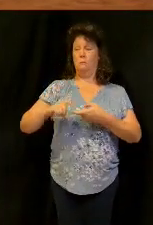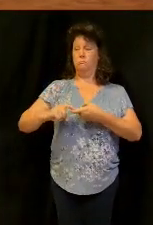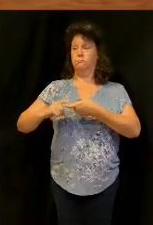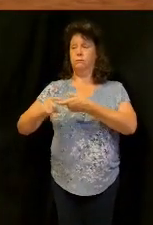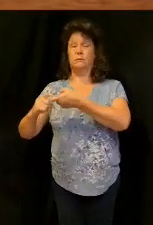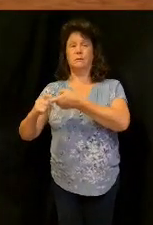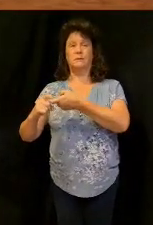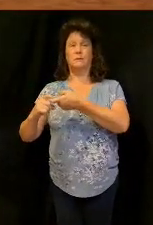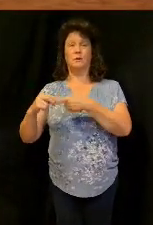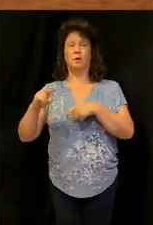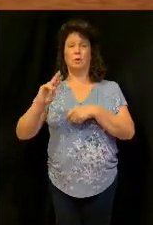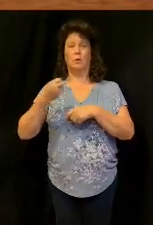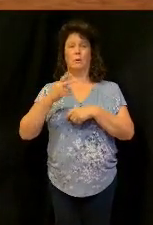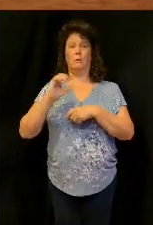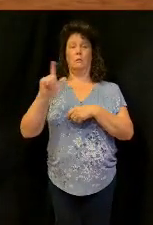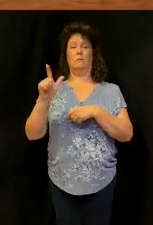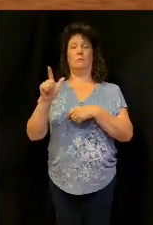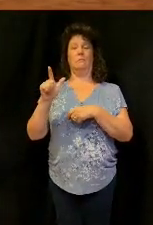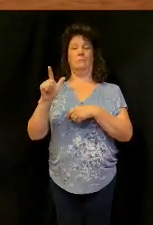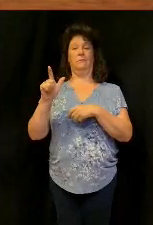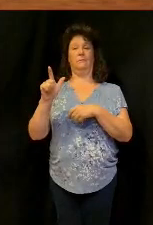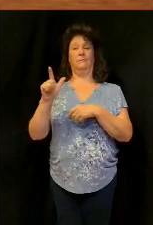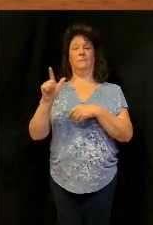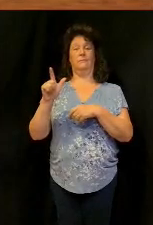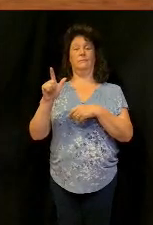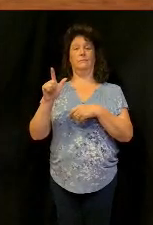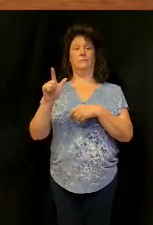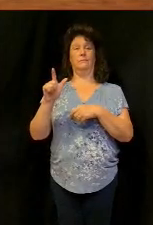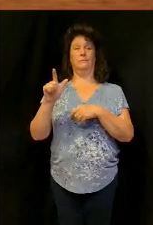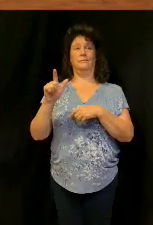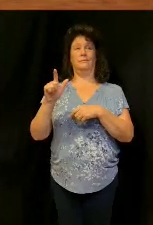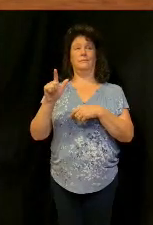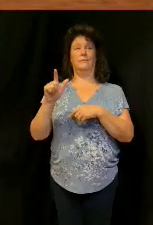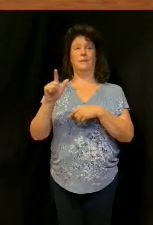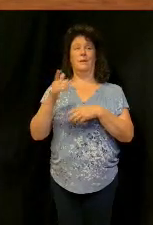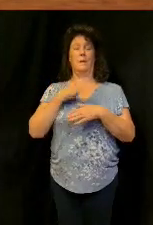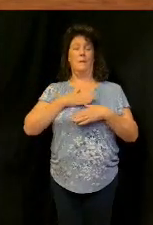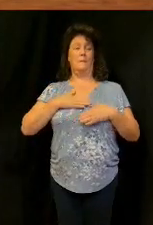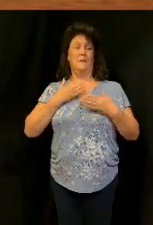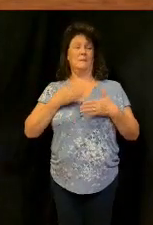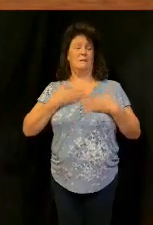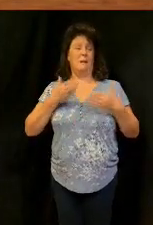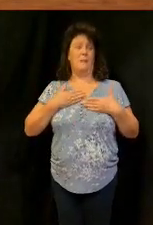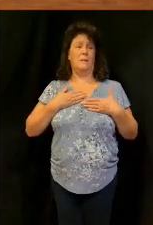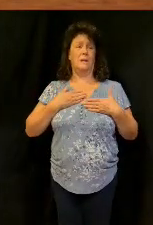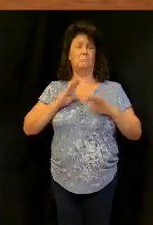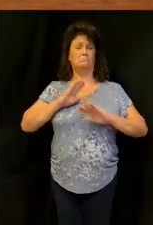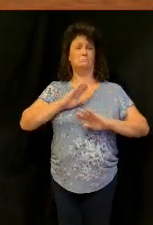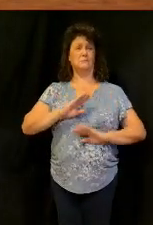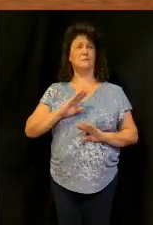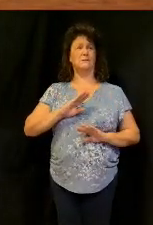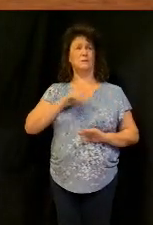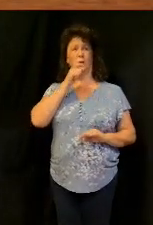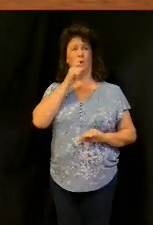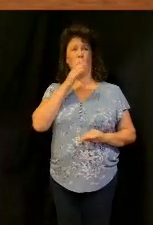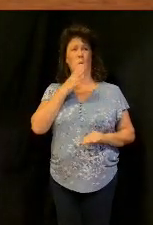and having food and cloy with these we shall be content now look what he says but those who desire to be what